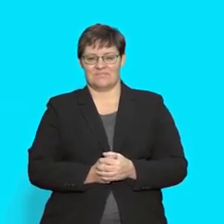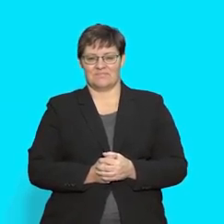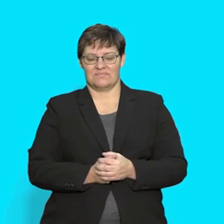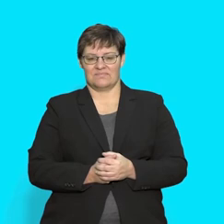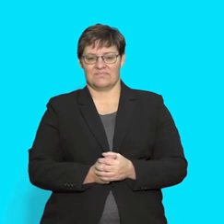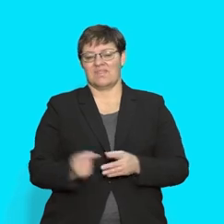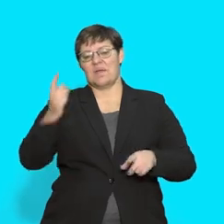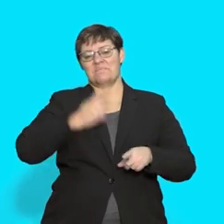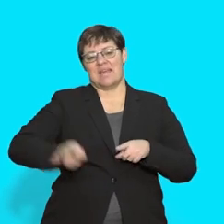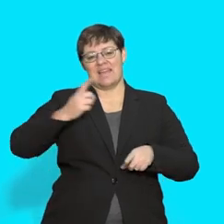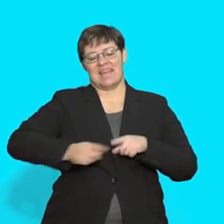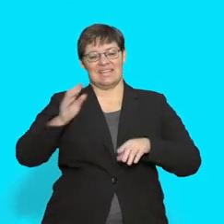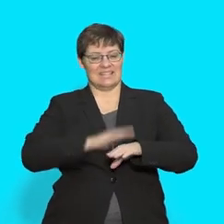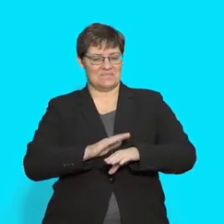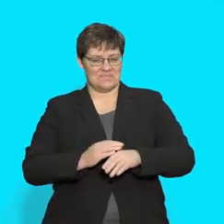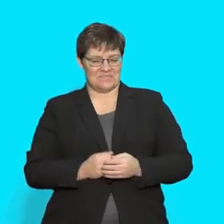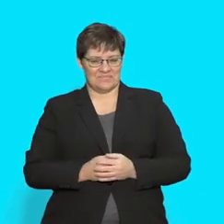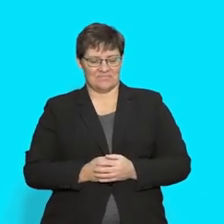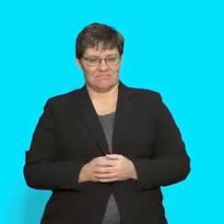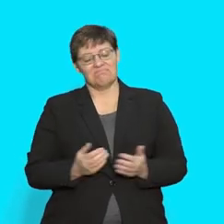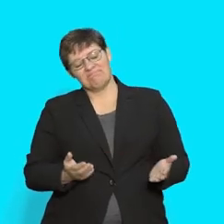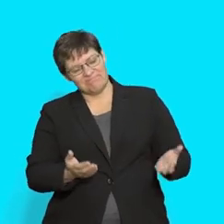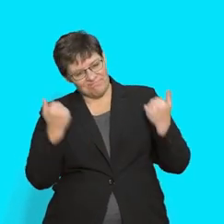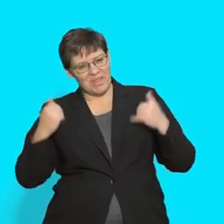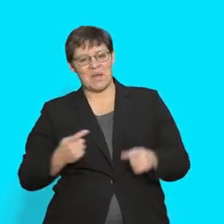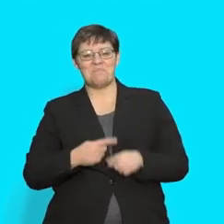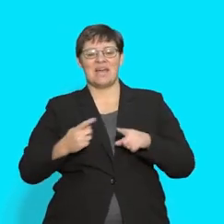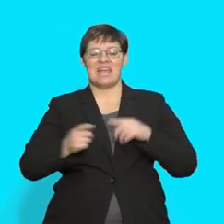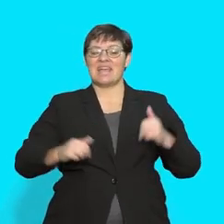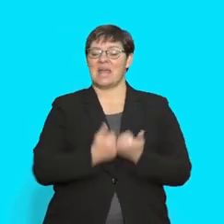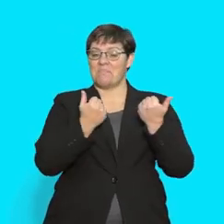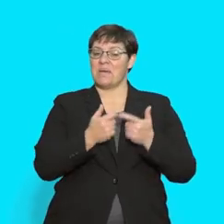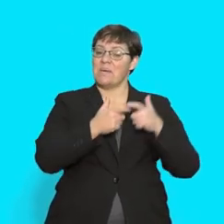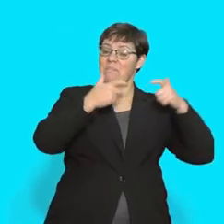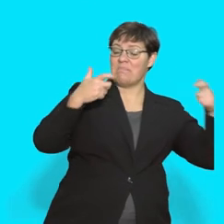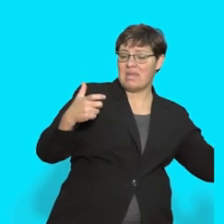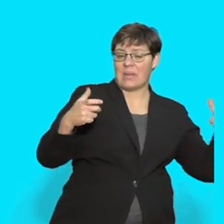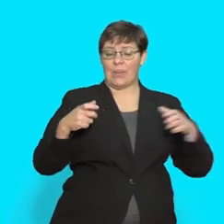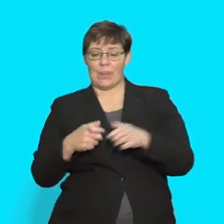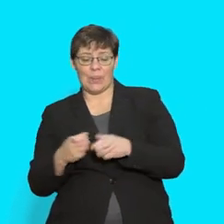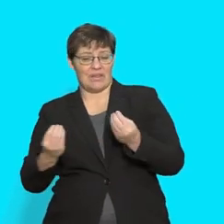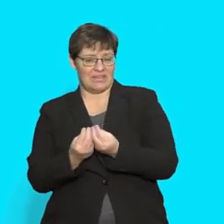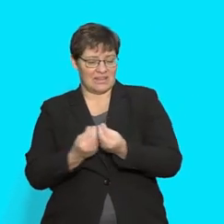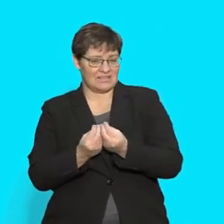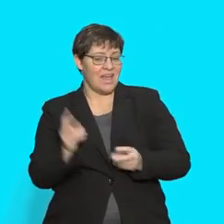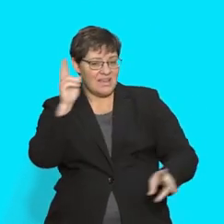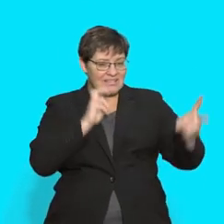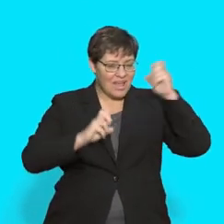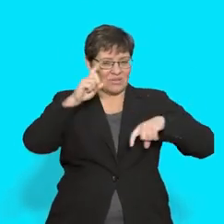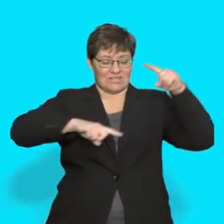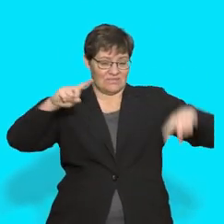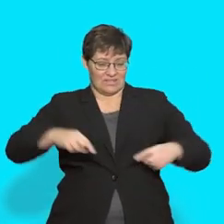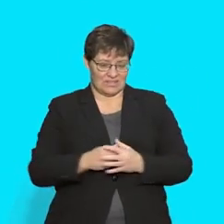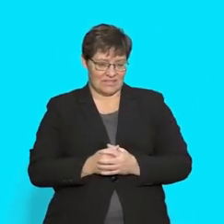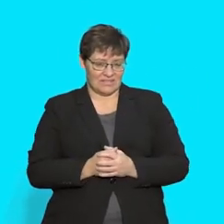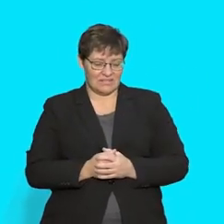Playtime Let's play a game about big and small things that make different sounds Listen to your